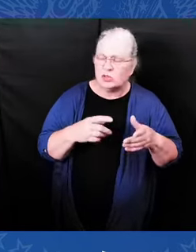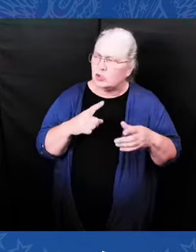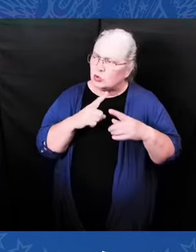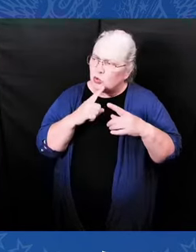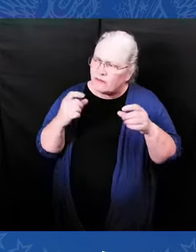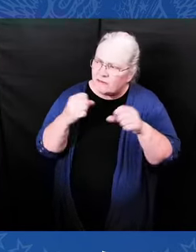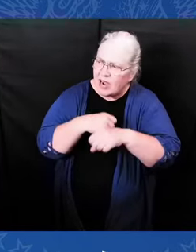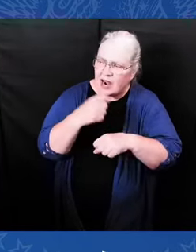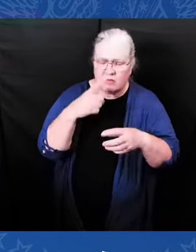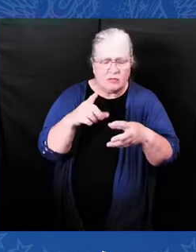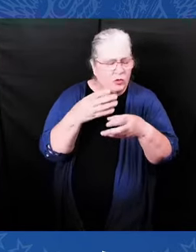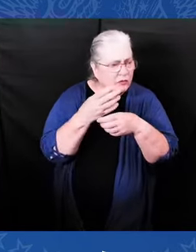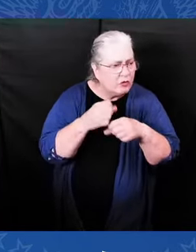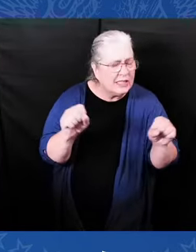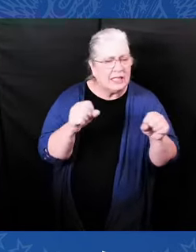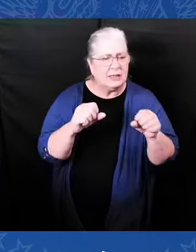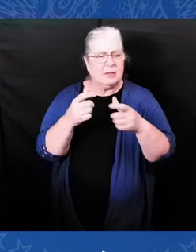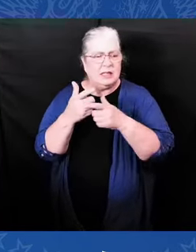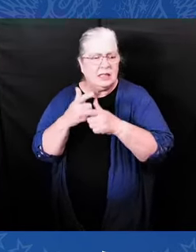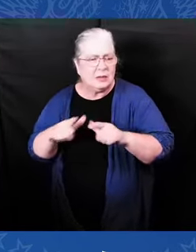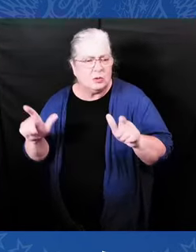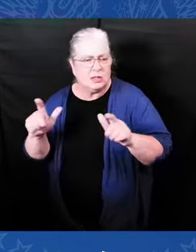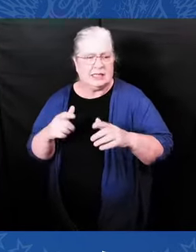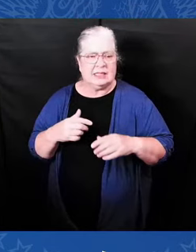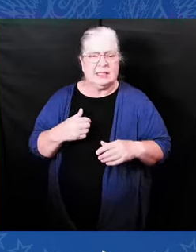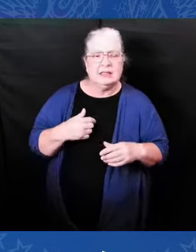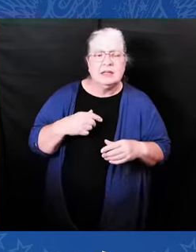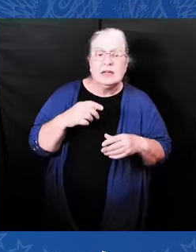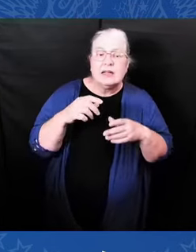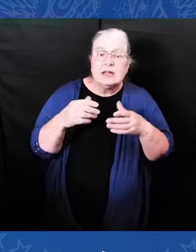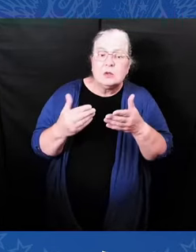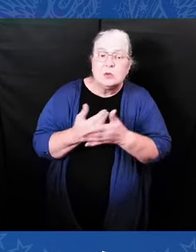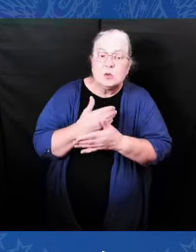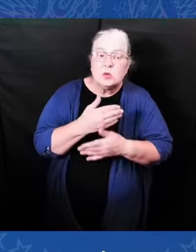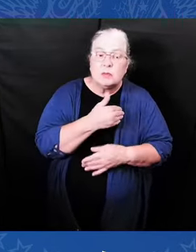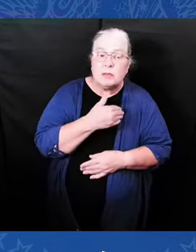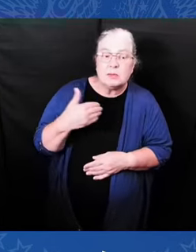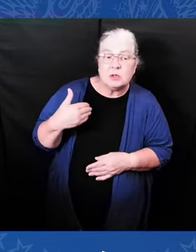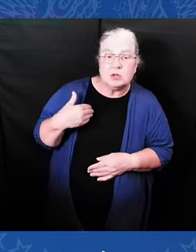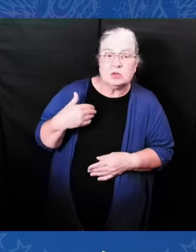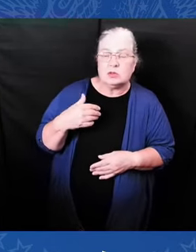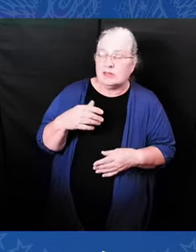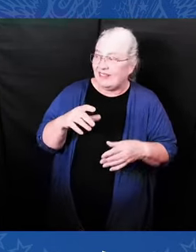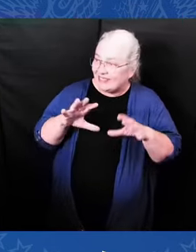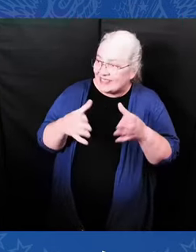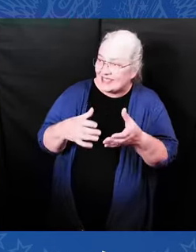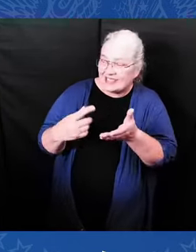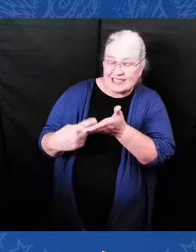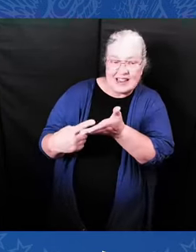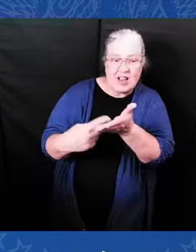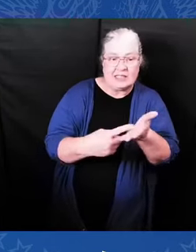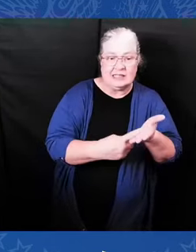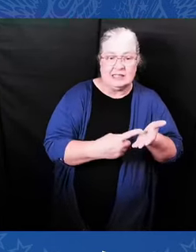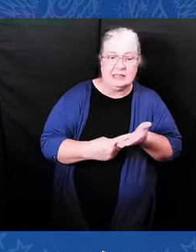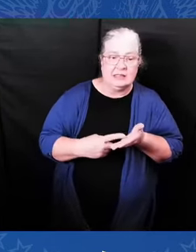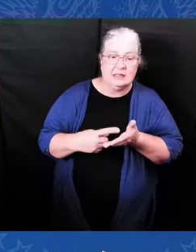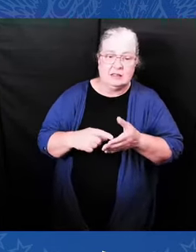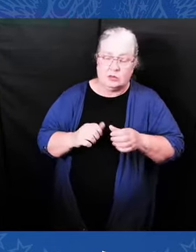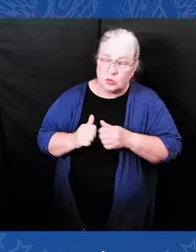of this very caucus. Together, the CBC is helping to lead the fight for reproductive freedom,